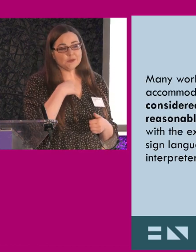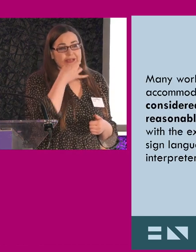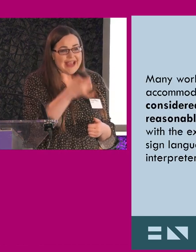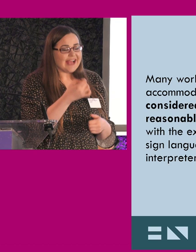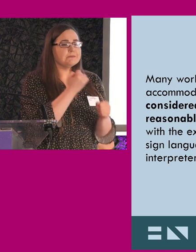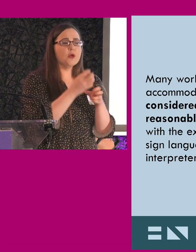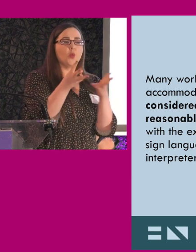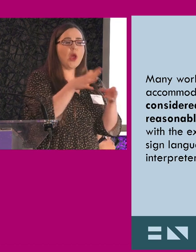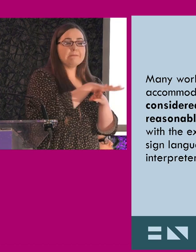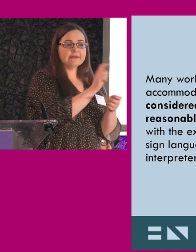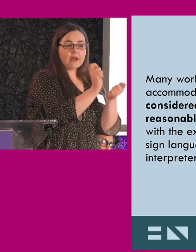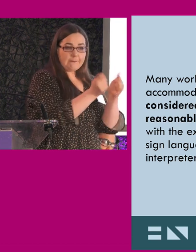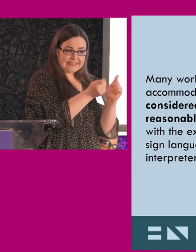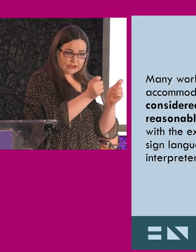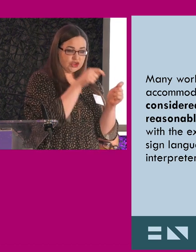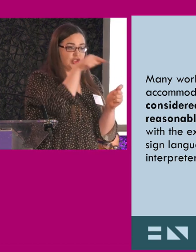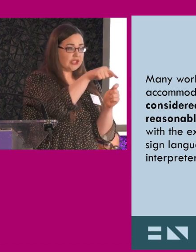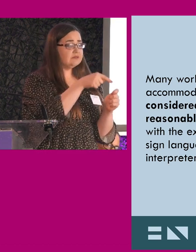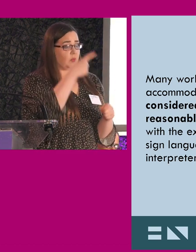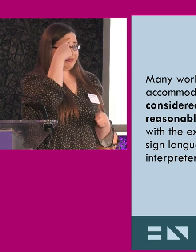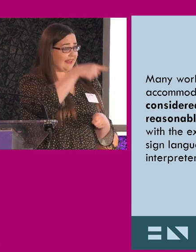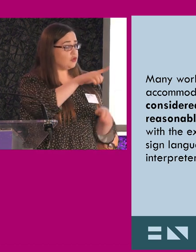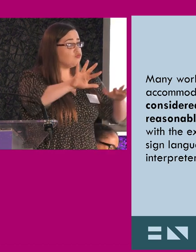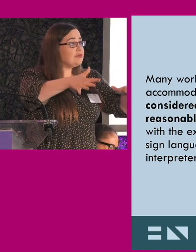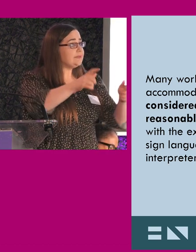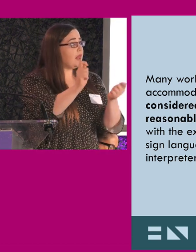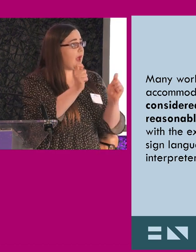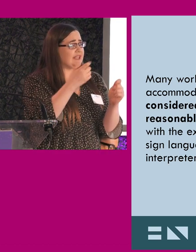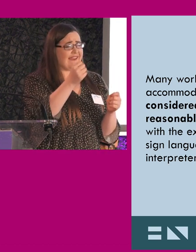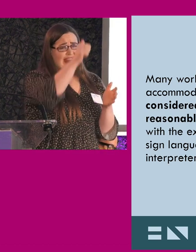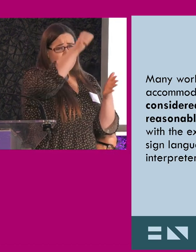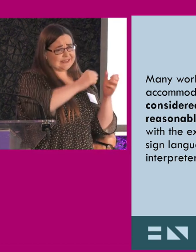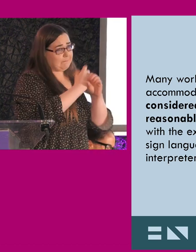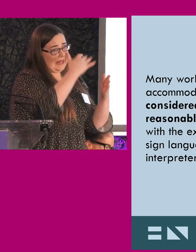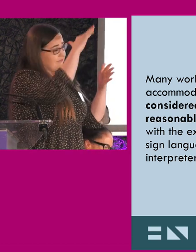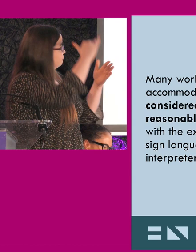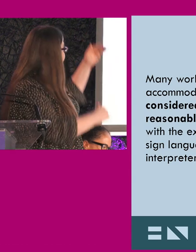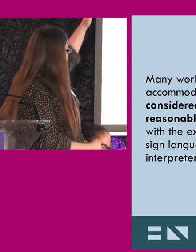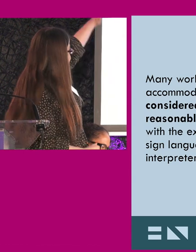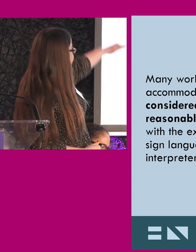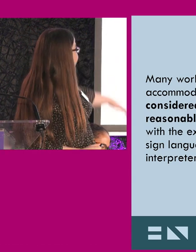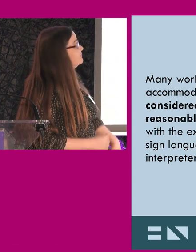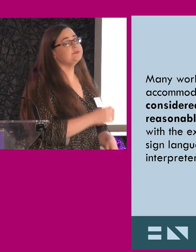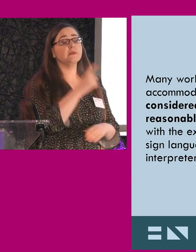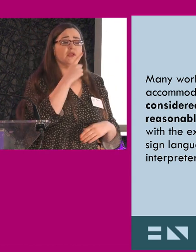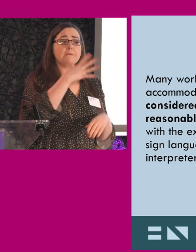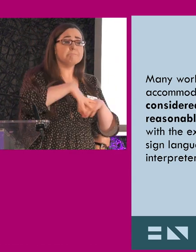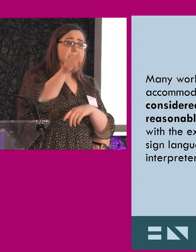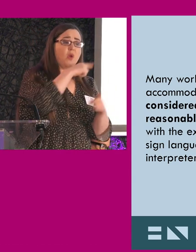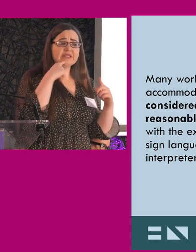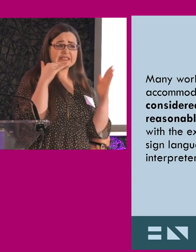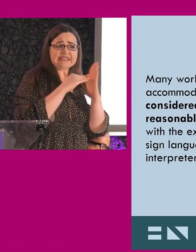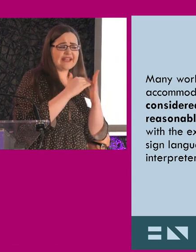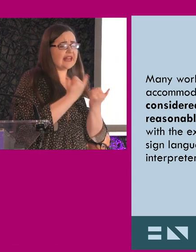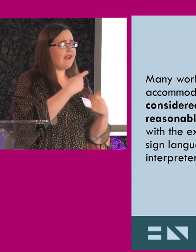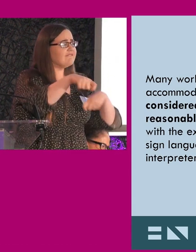So, another question that was asked was about the workplace accommodations. And the reasonable accommodations, the list is nearly